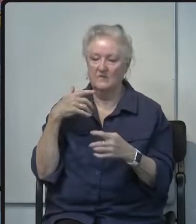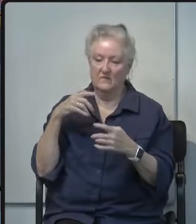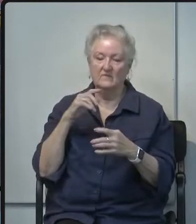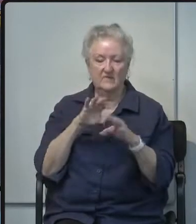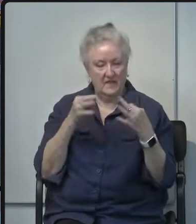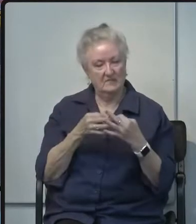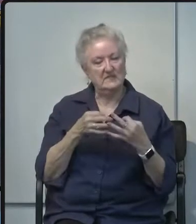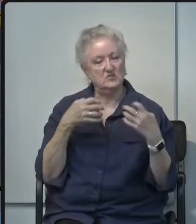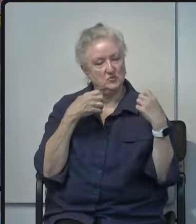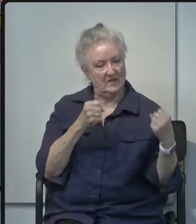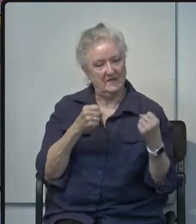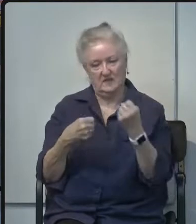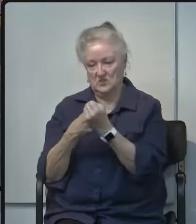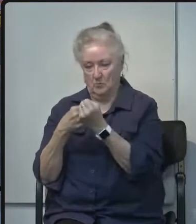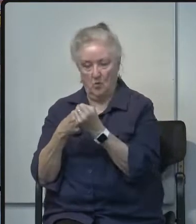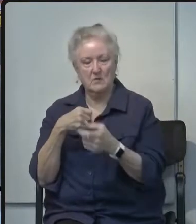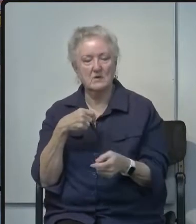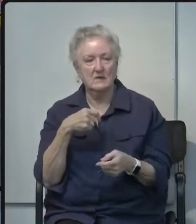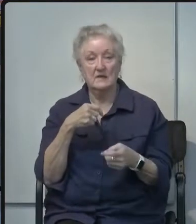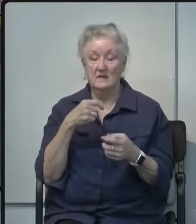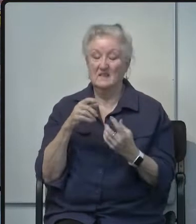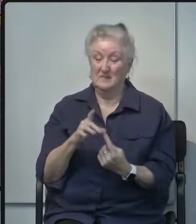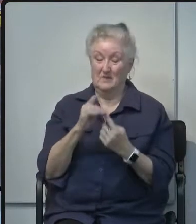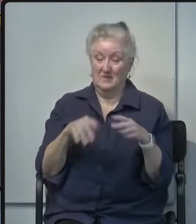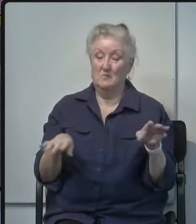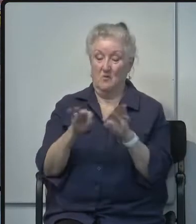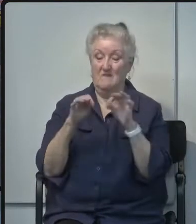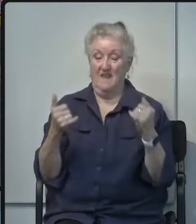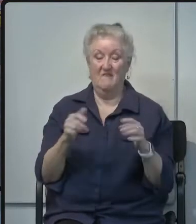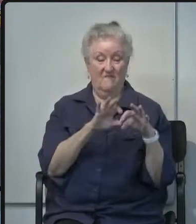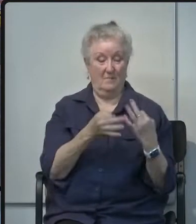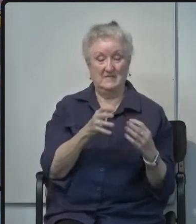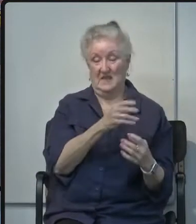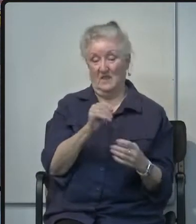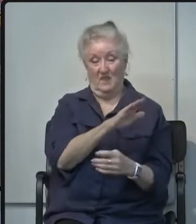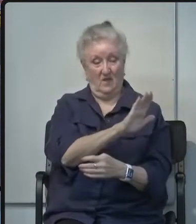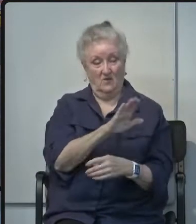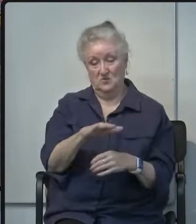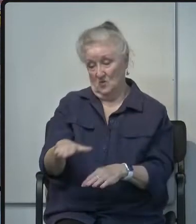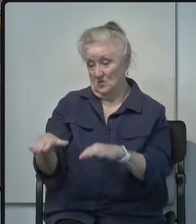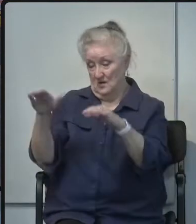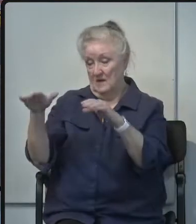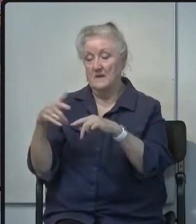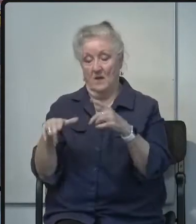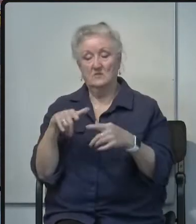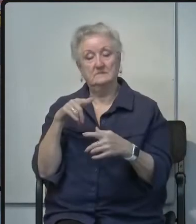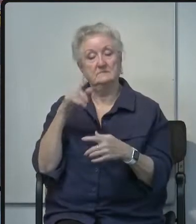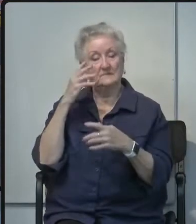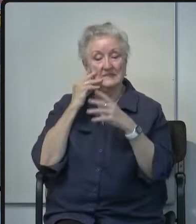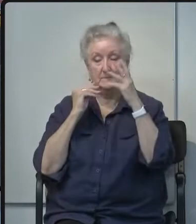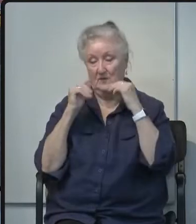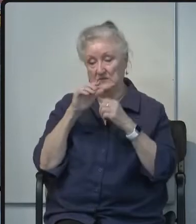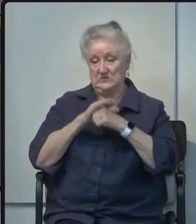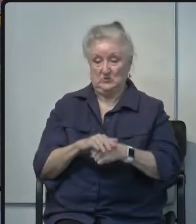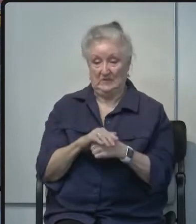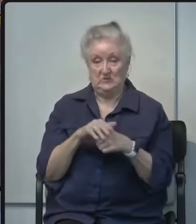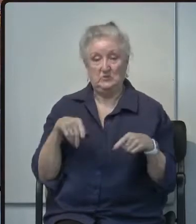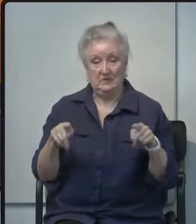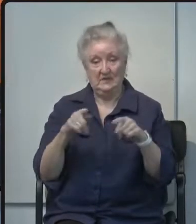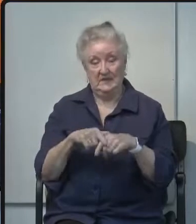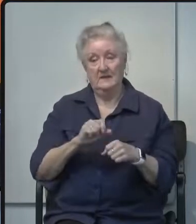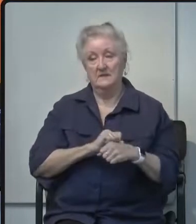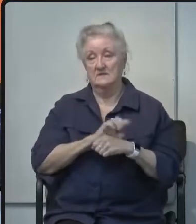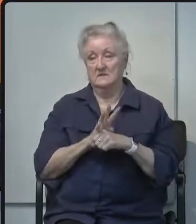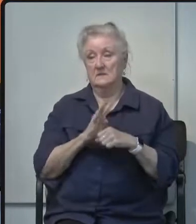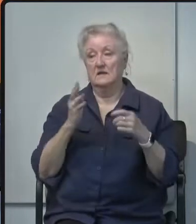especially important as families and children are experiencing stress from the COVID-19 outbreak thank you for joining us today thank you